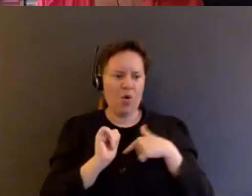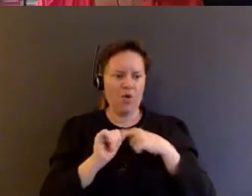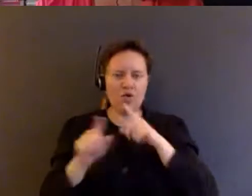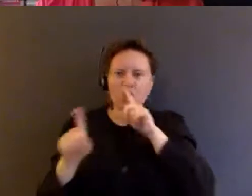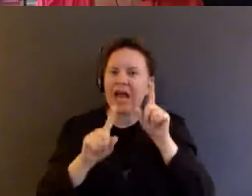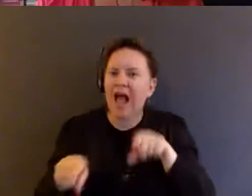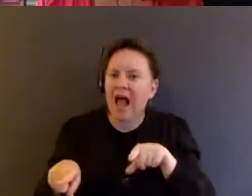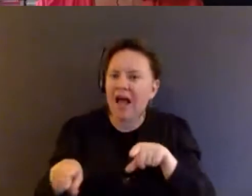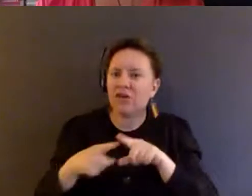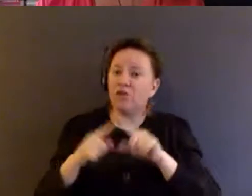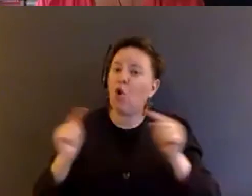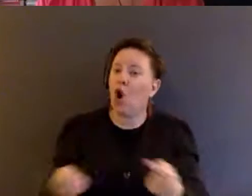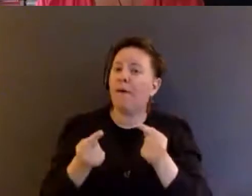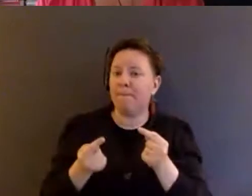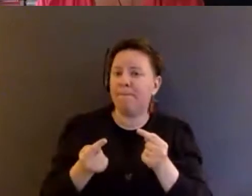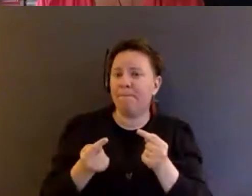to harm.